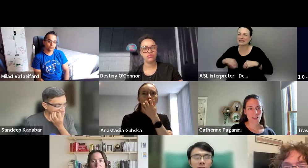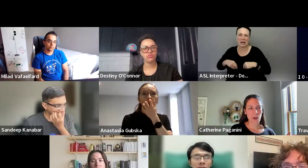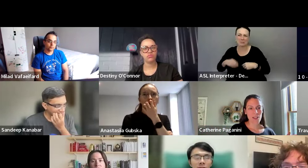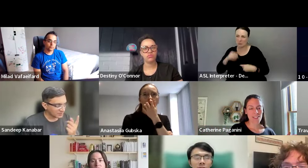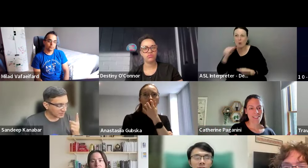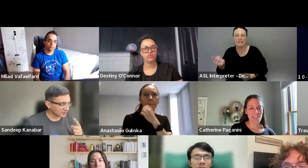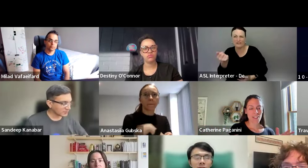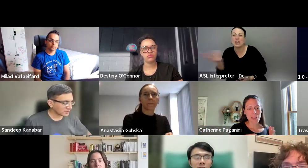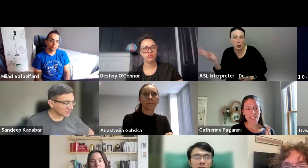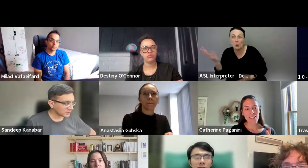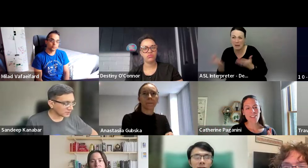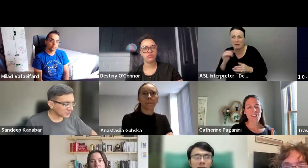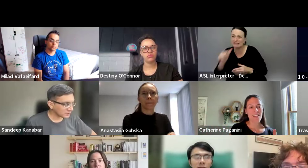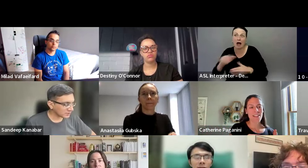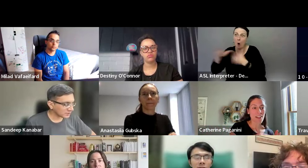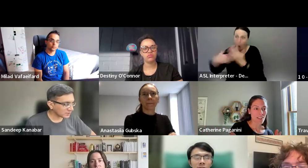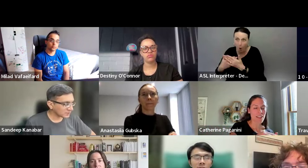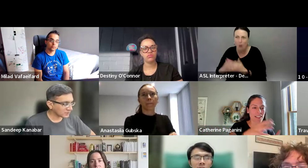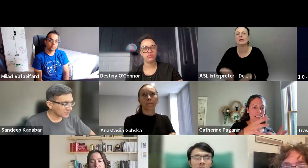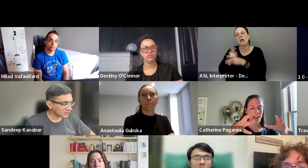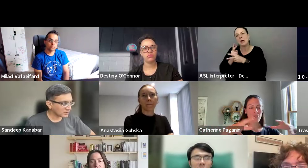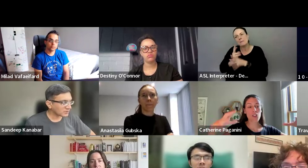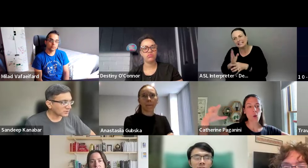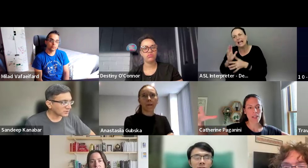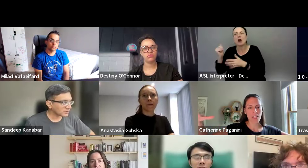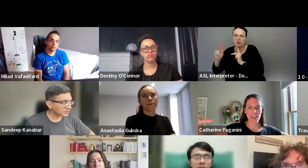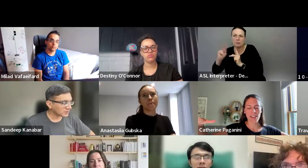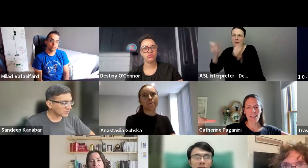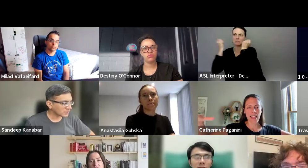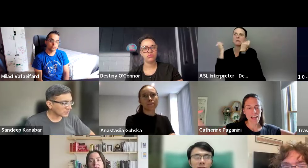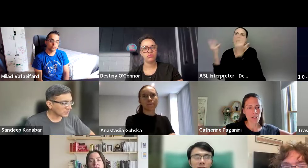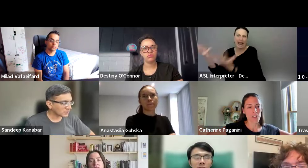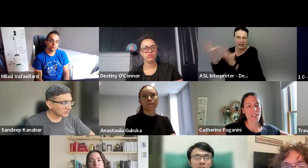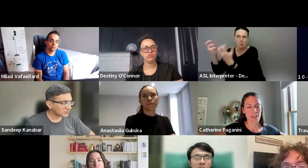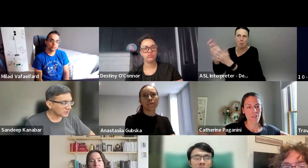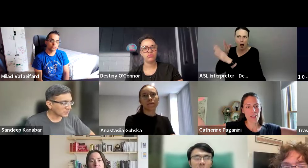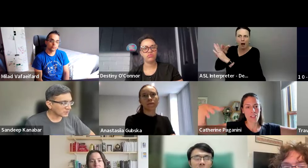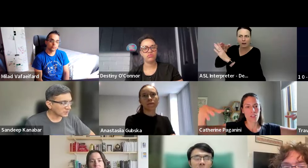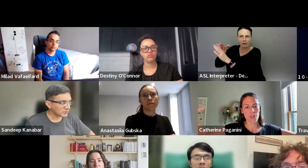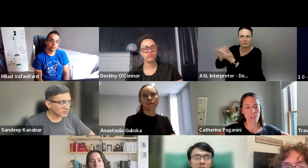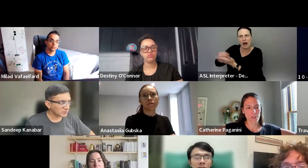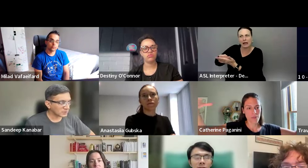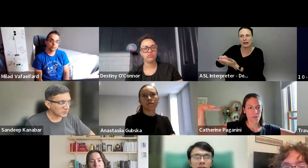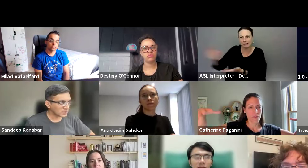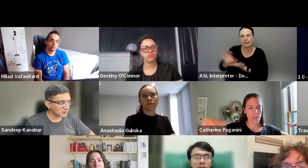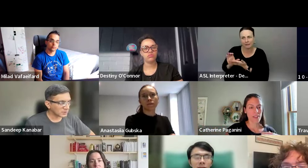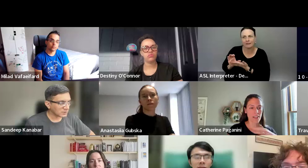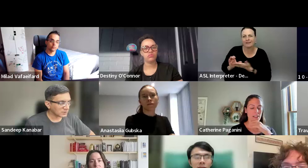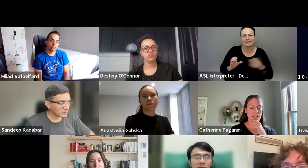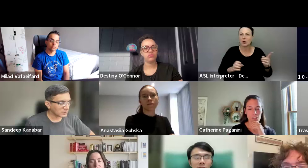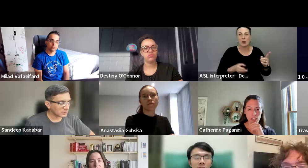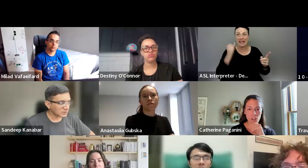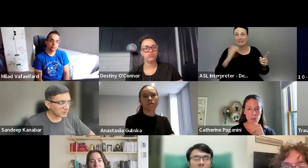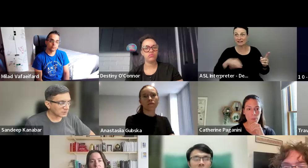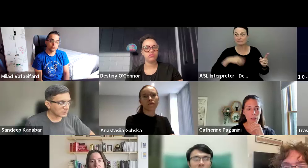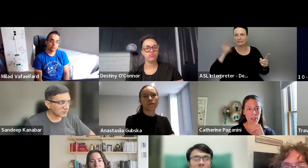Uh, because there are maintainers and there are other, like there have so many categories that fit into the, uh,